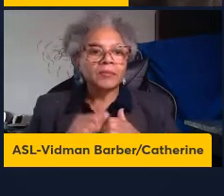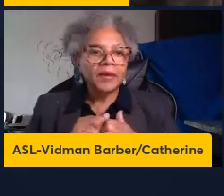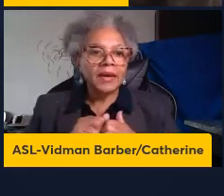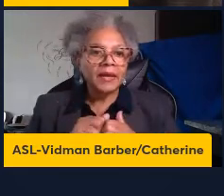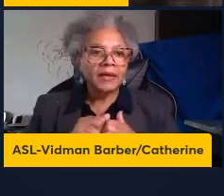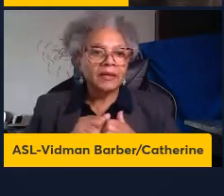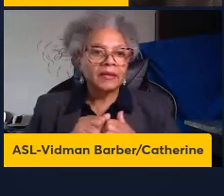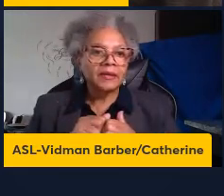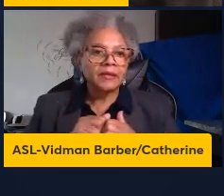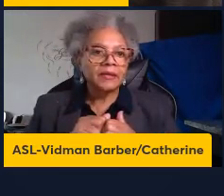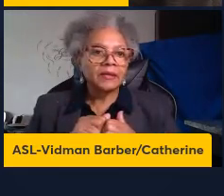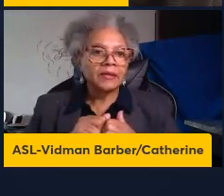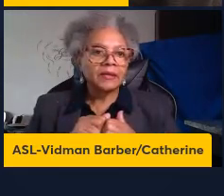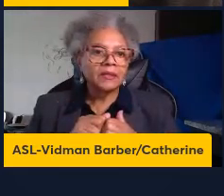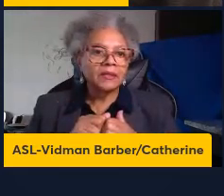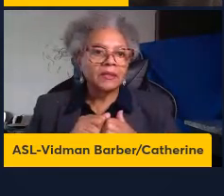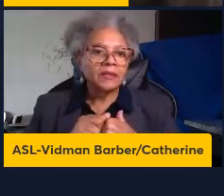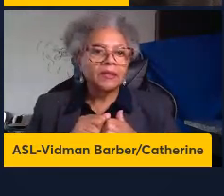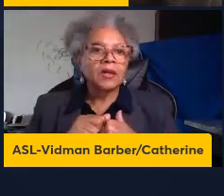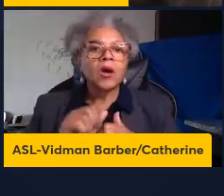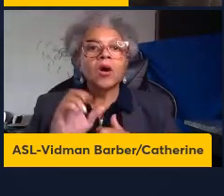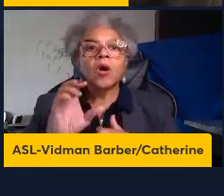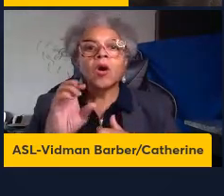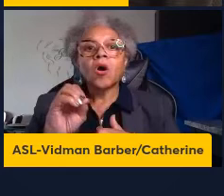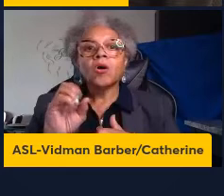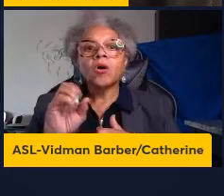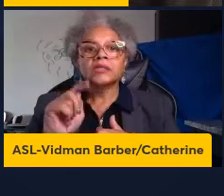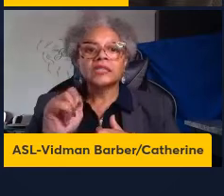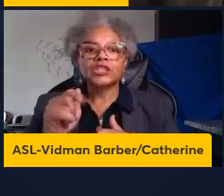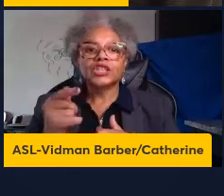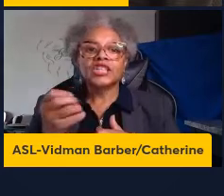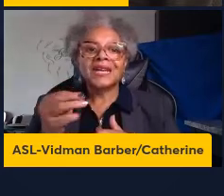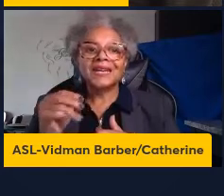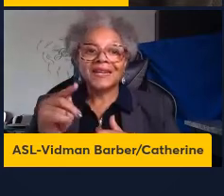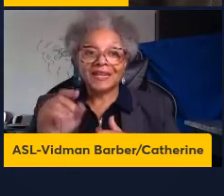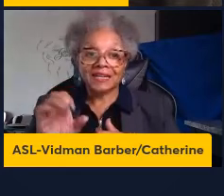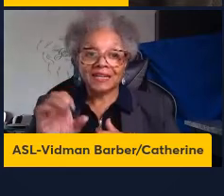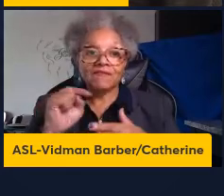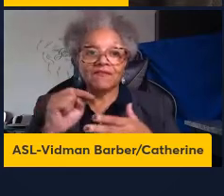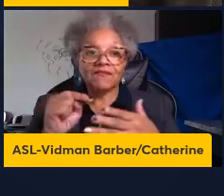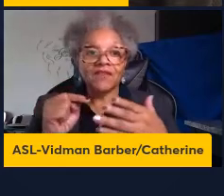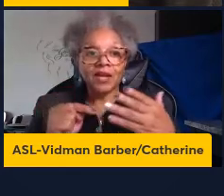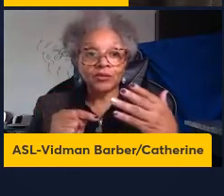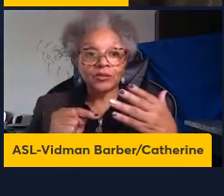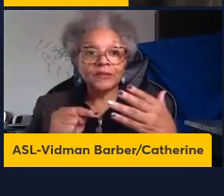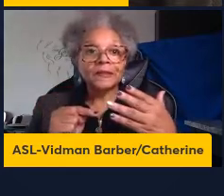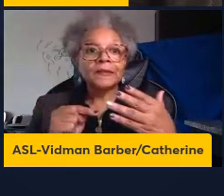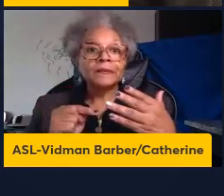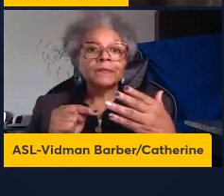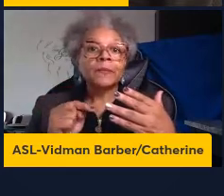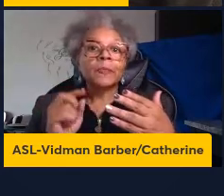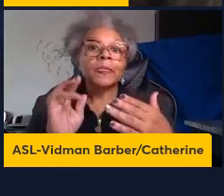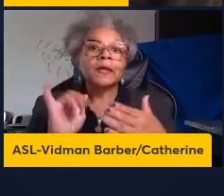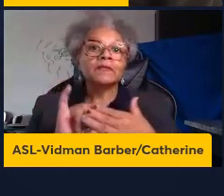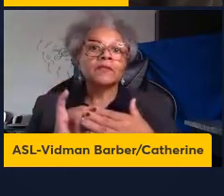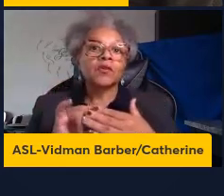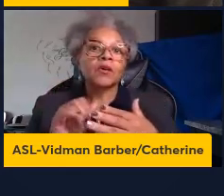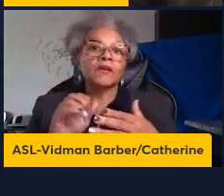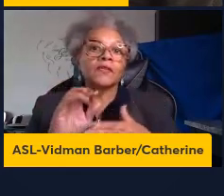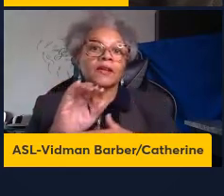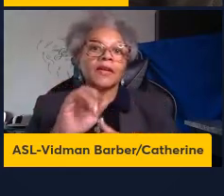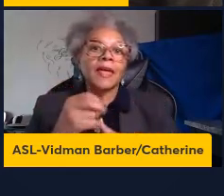host genetic factors can influence susceptibility to intestinal helmet infection for example